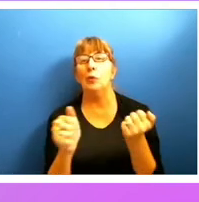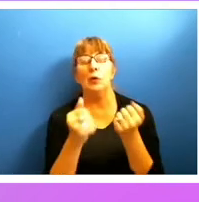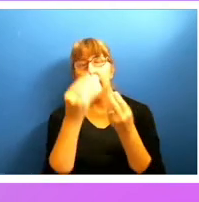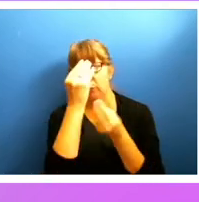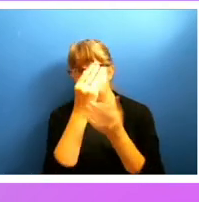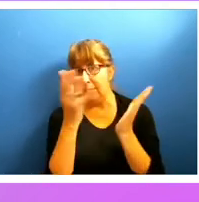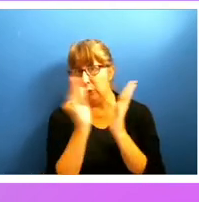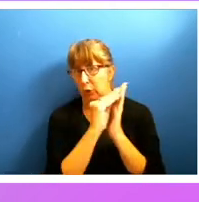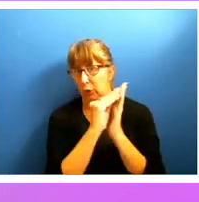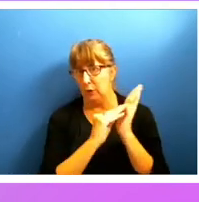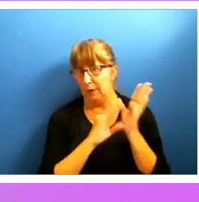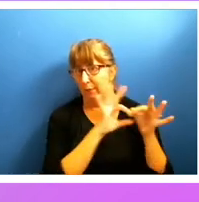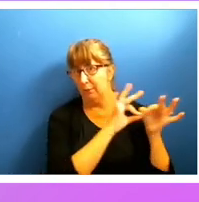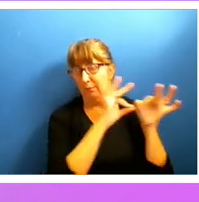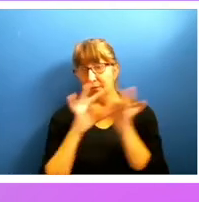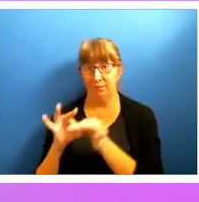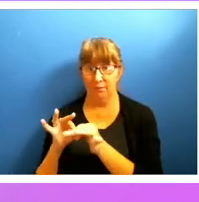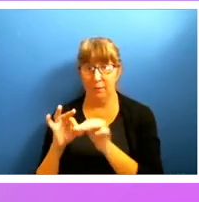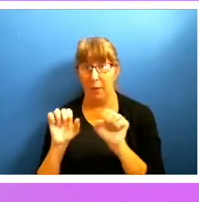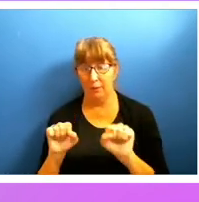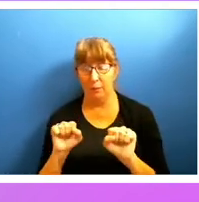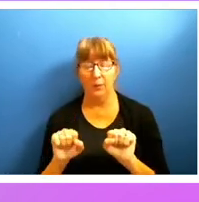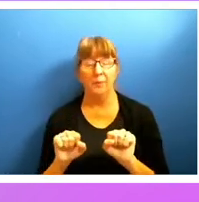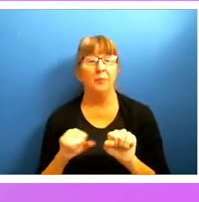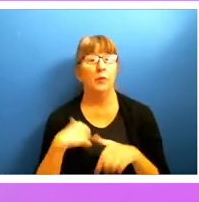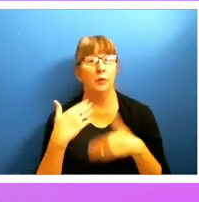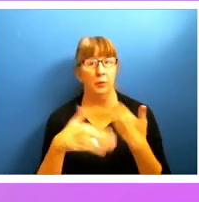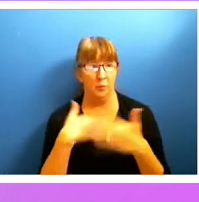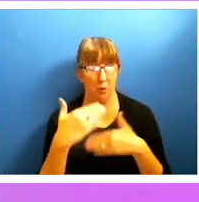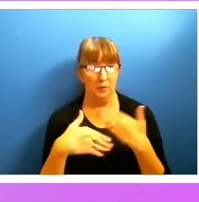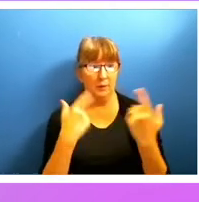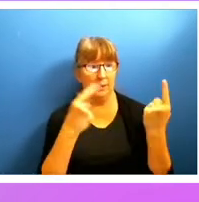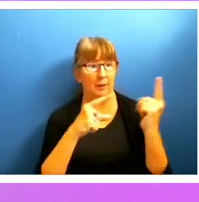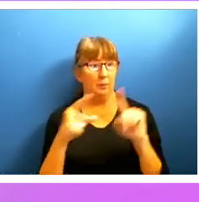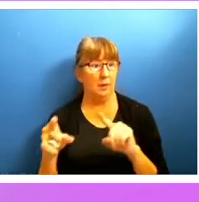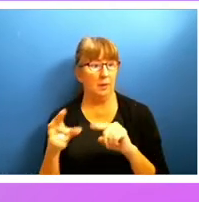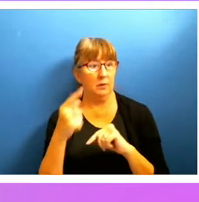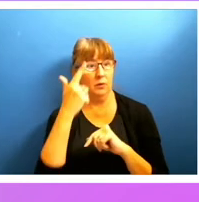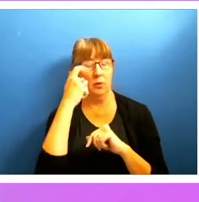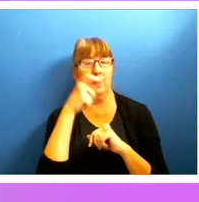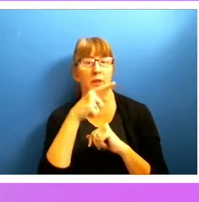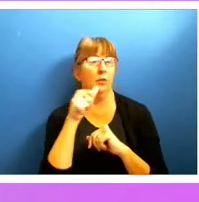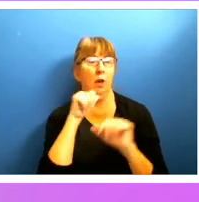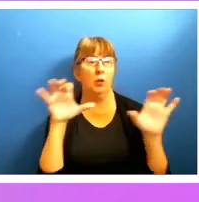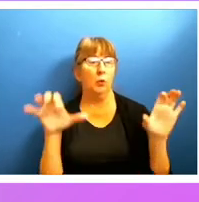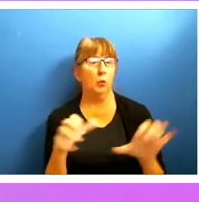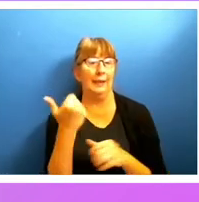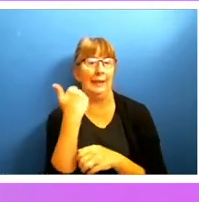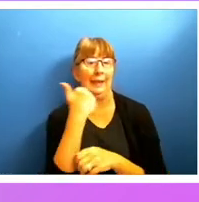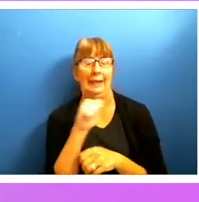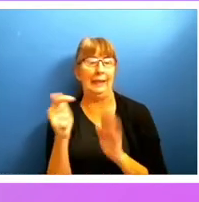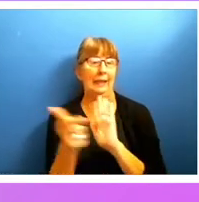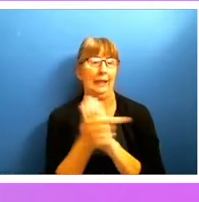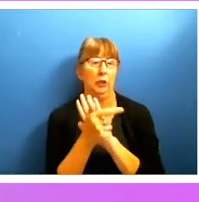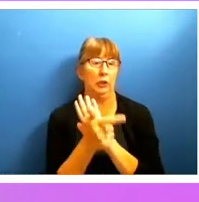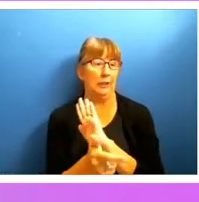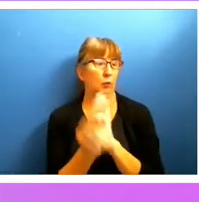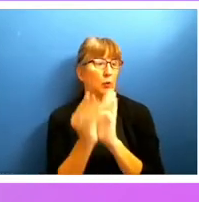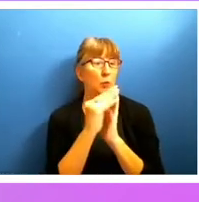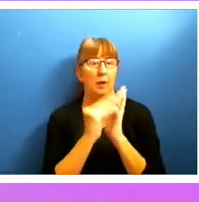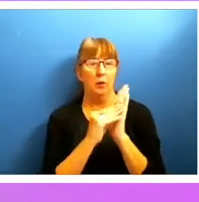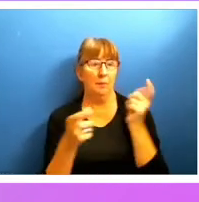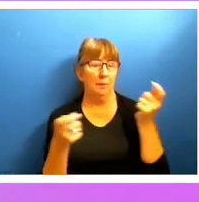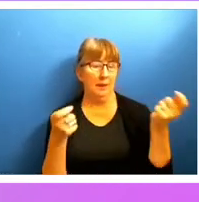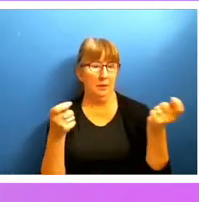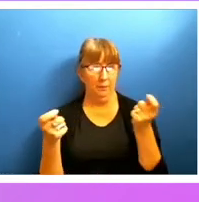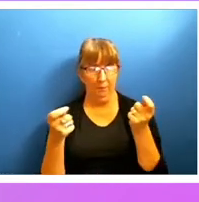some special processing that will have to take place so that you're not, you know, doing any illegal records management. I'll put it